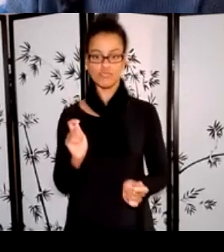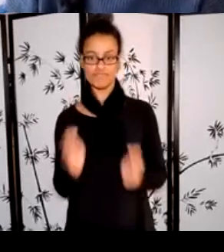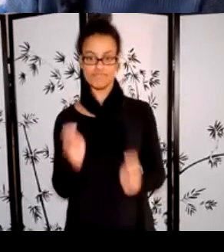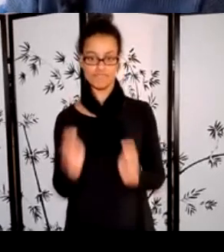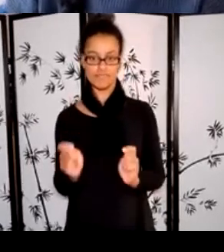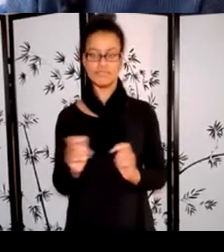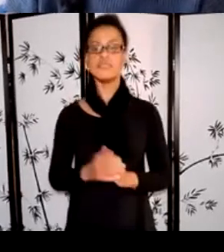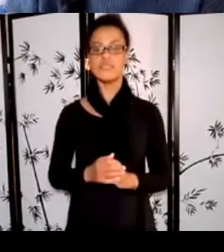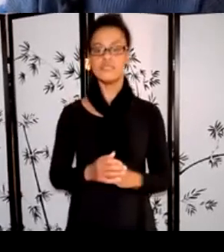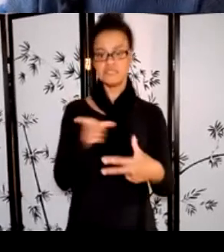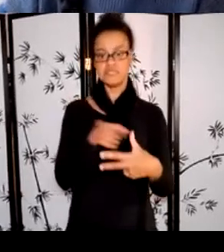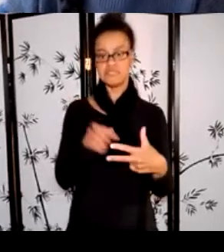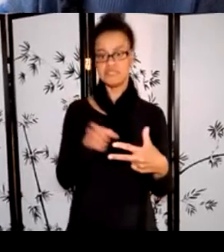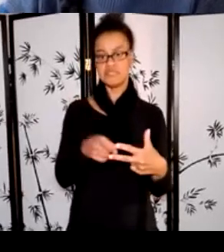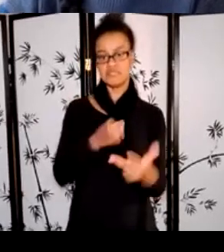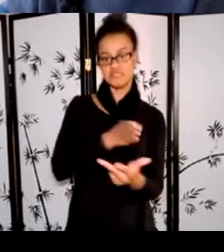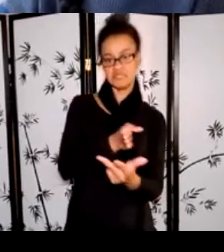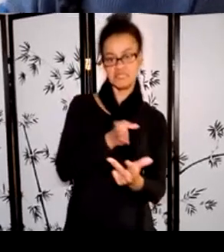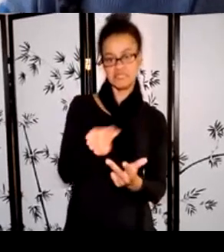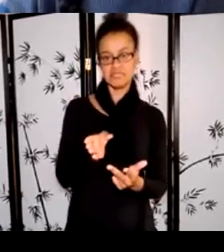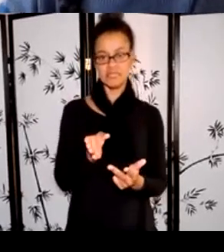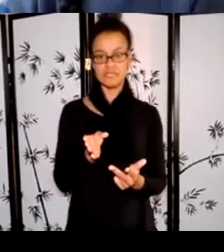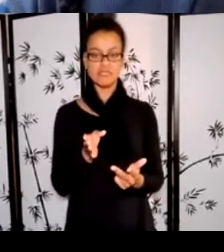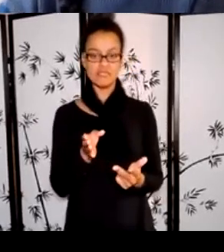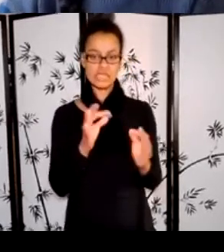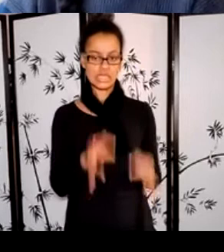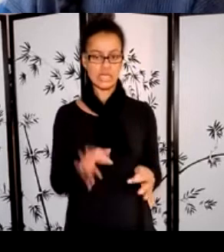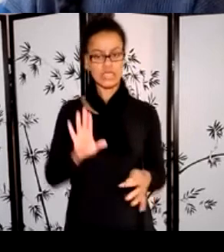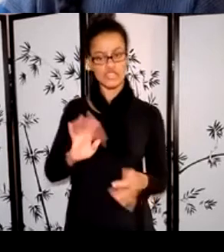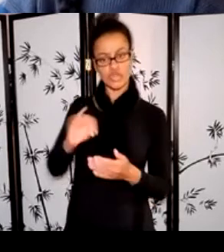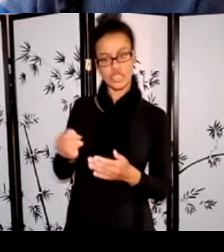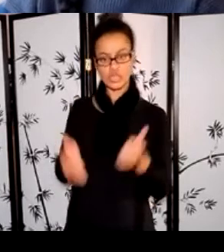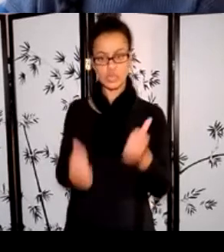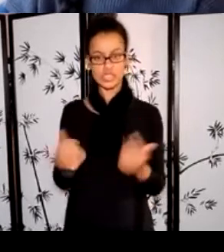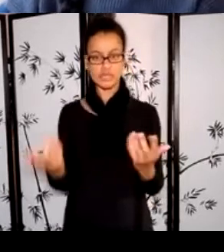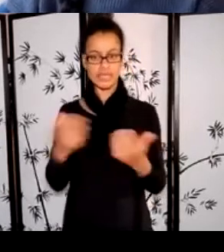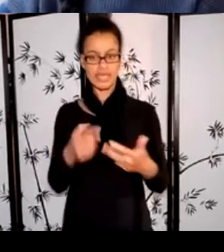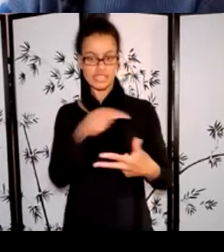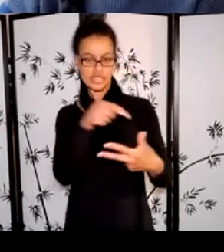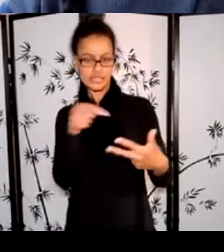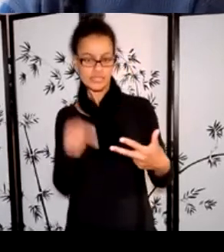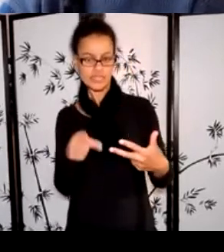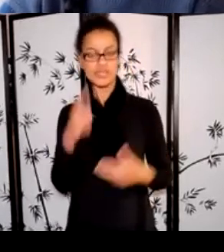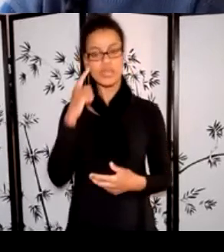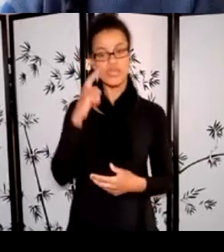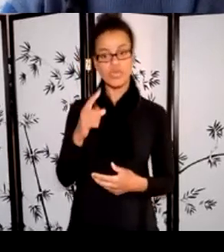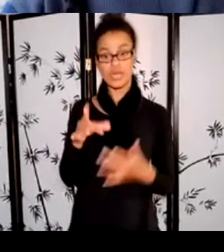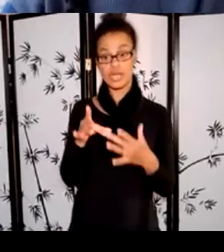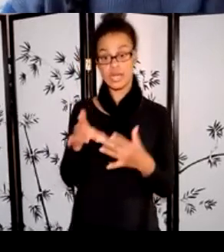fits the core goal and purpose of your project. There's descriptions in the guidelines for each of these, which I'll read.